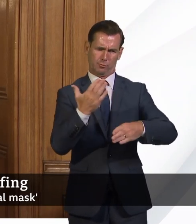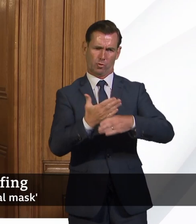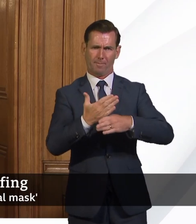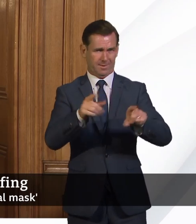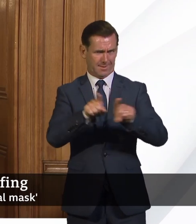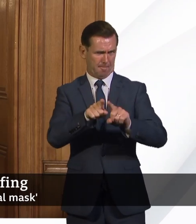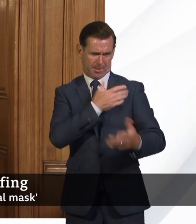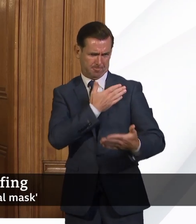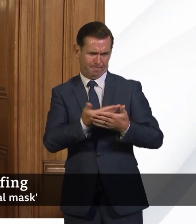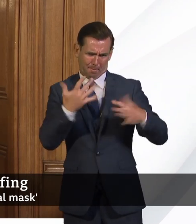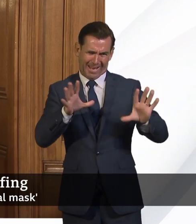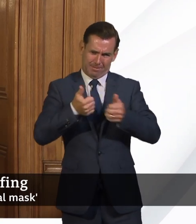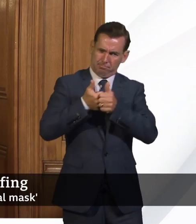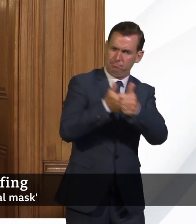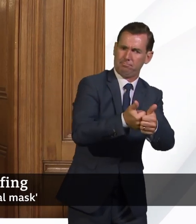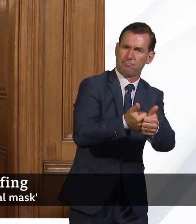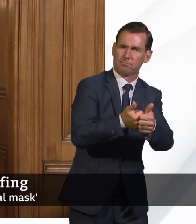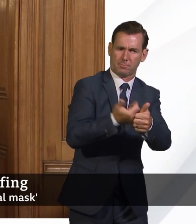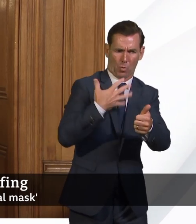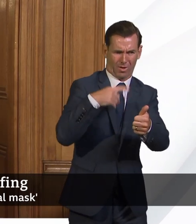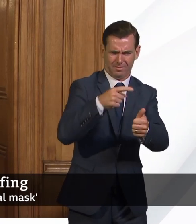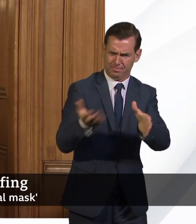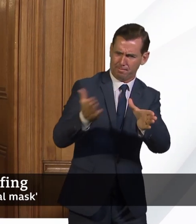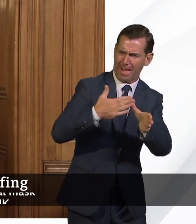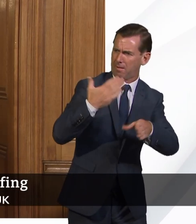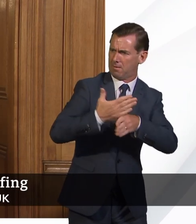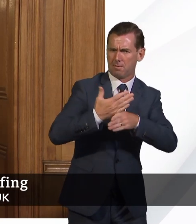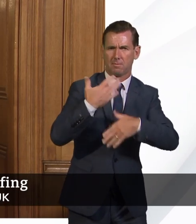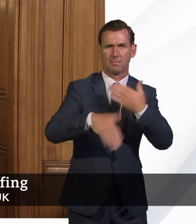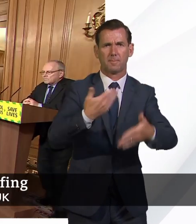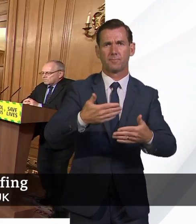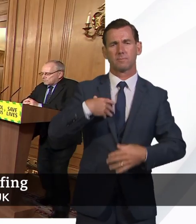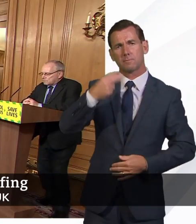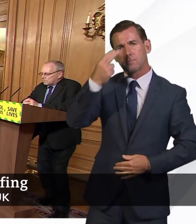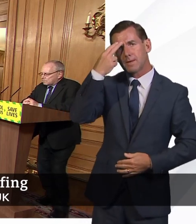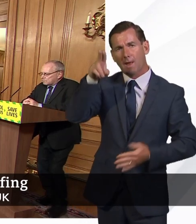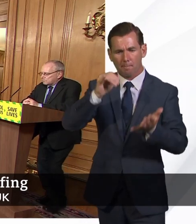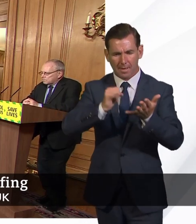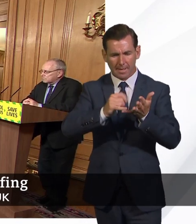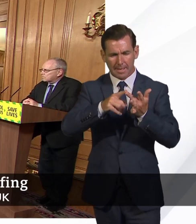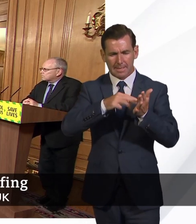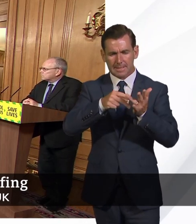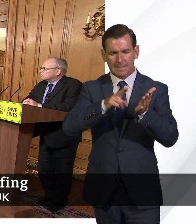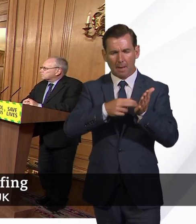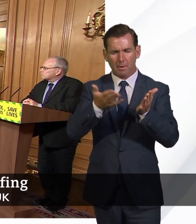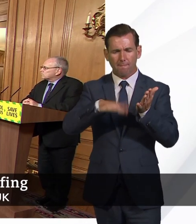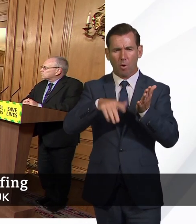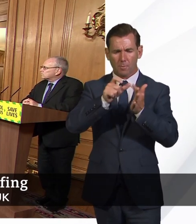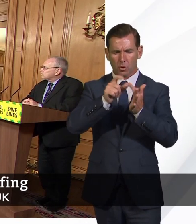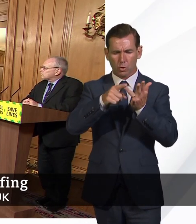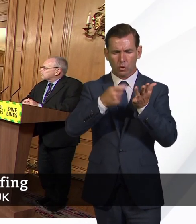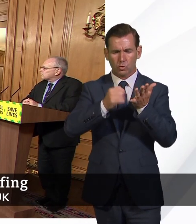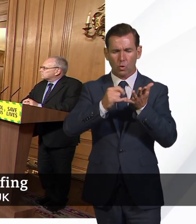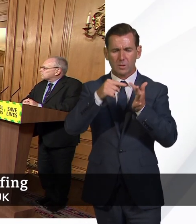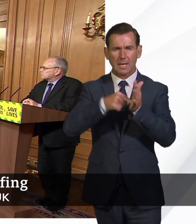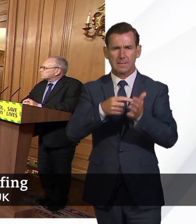this, and making sure that people can get back into employment. Simon from Dorset has the next question, which I